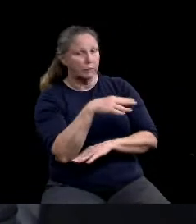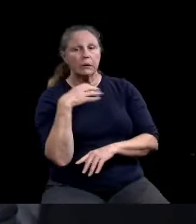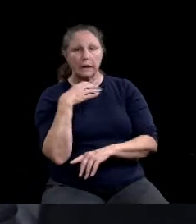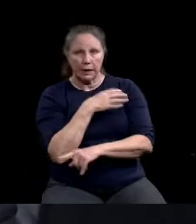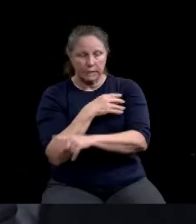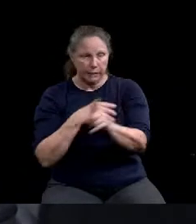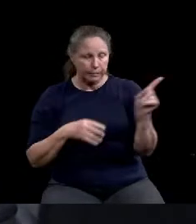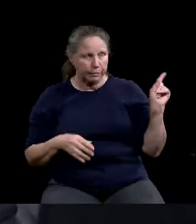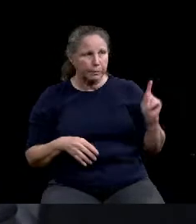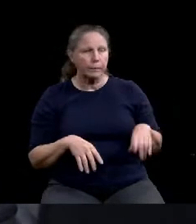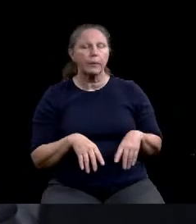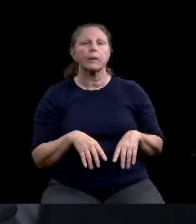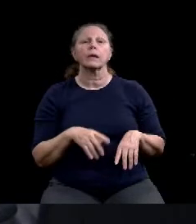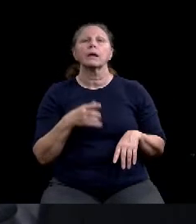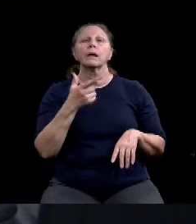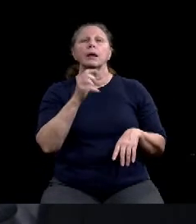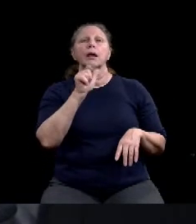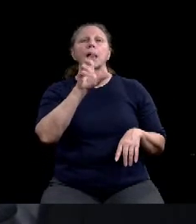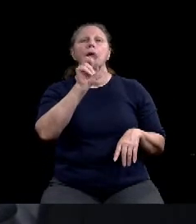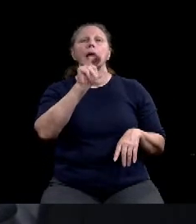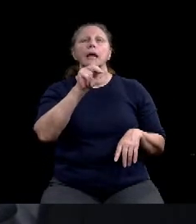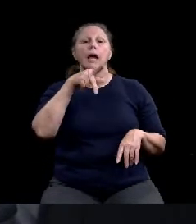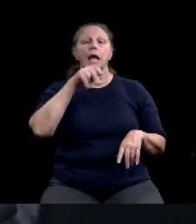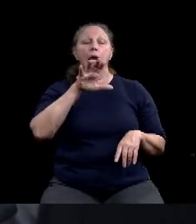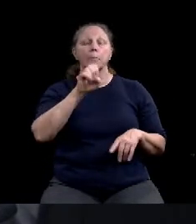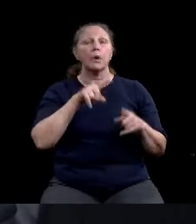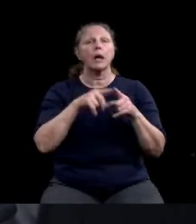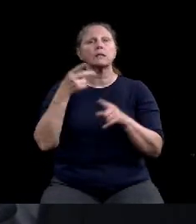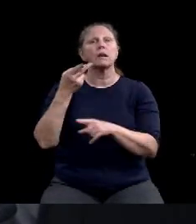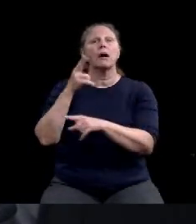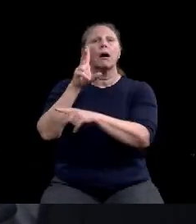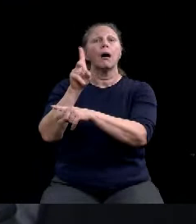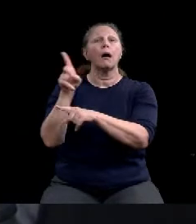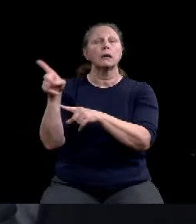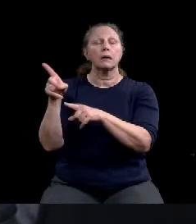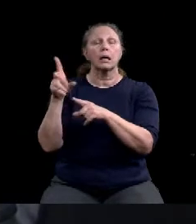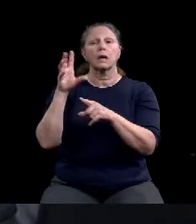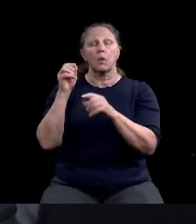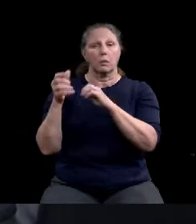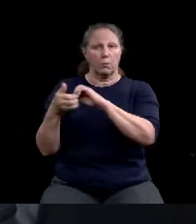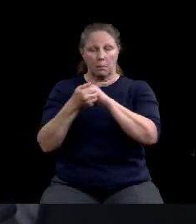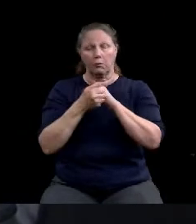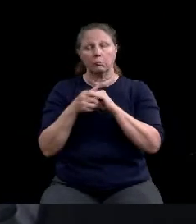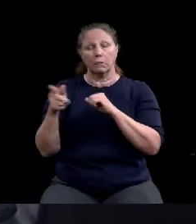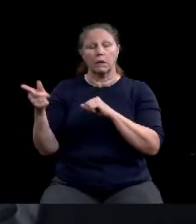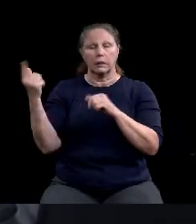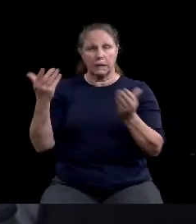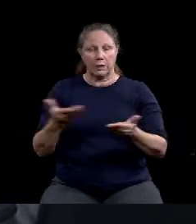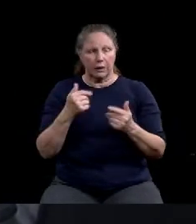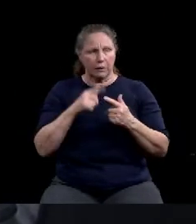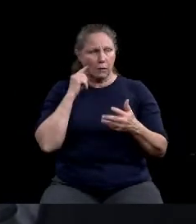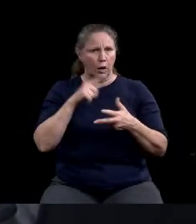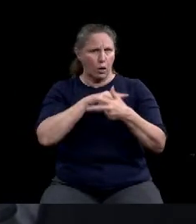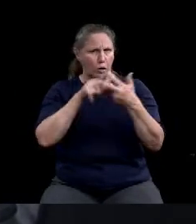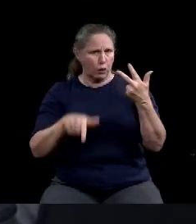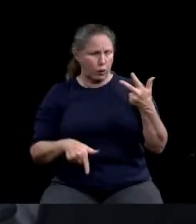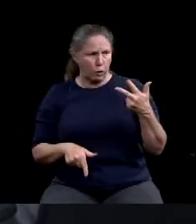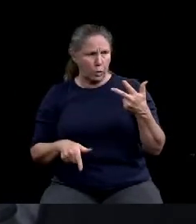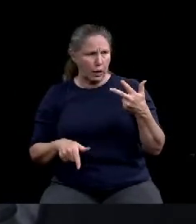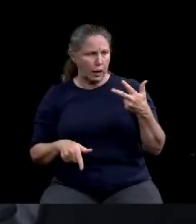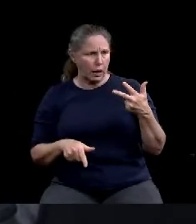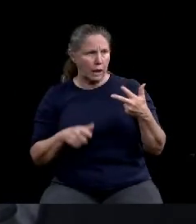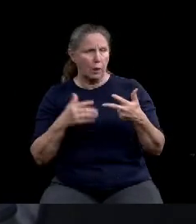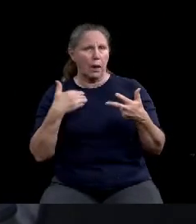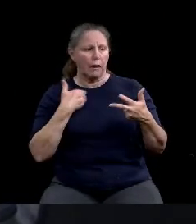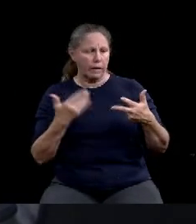housing and co-compliance is here today. I think all three of the items that, uh, that we have remaining on the agenda. Uh, but the